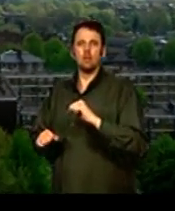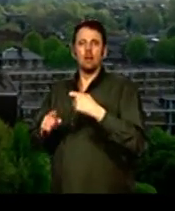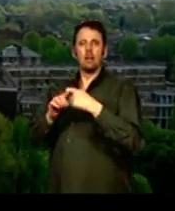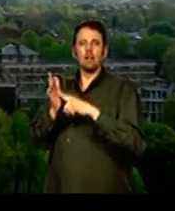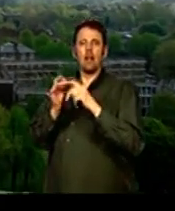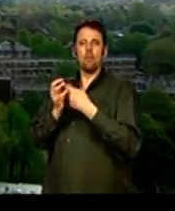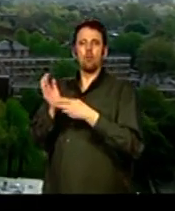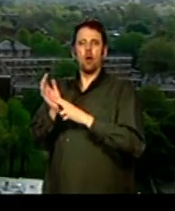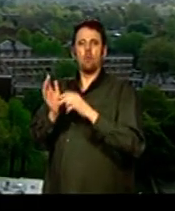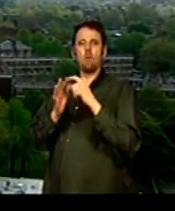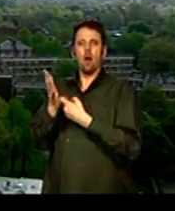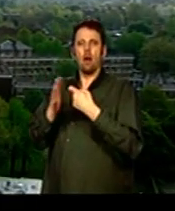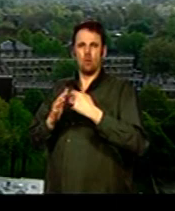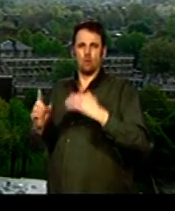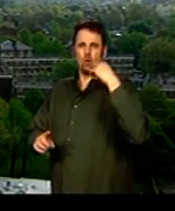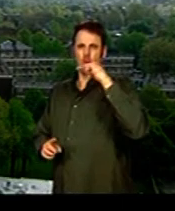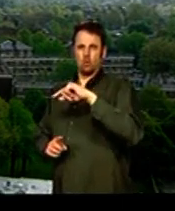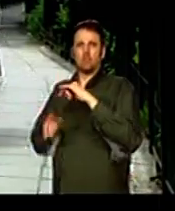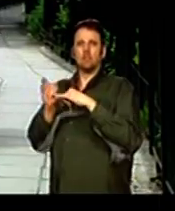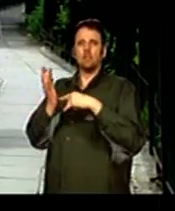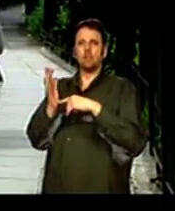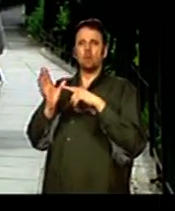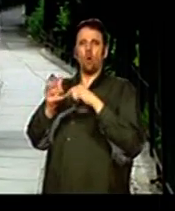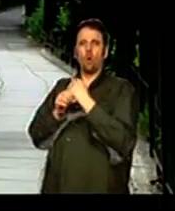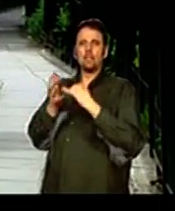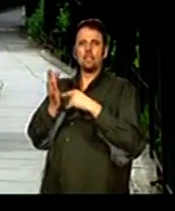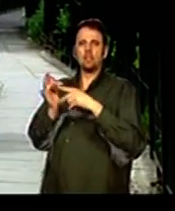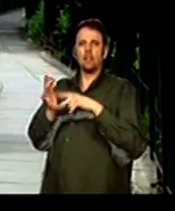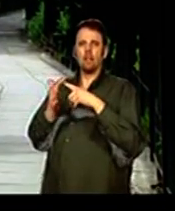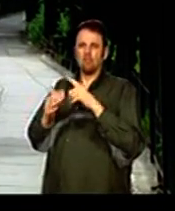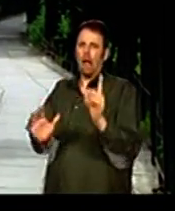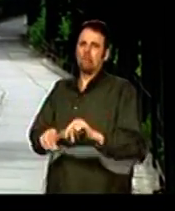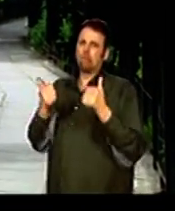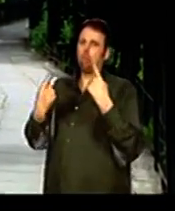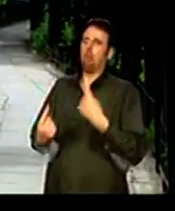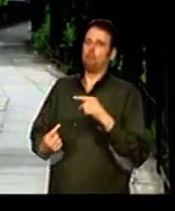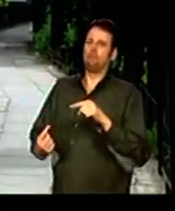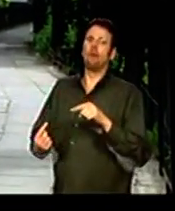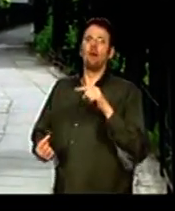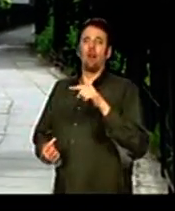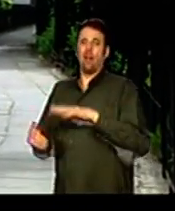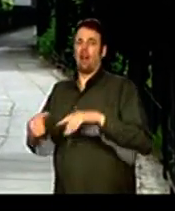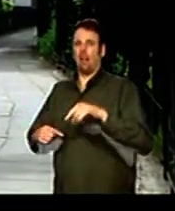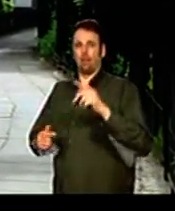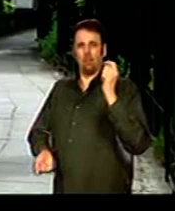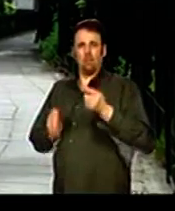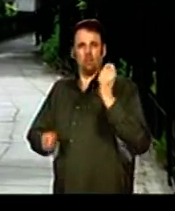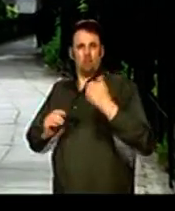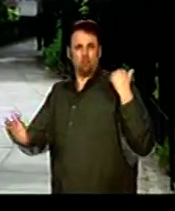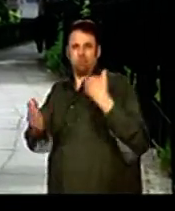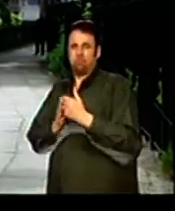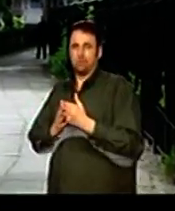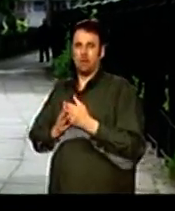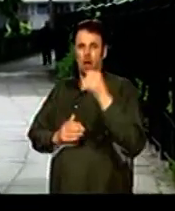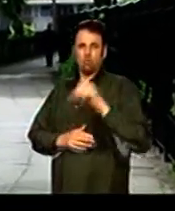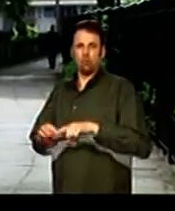Augustine which is one of the finest. Though this area has changed greatly in the past century, St Augustine still